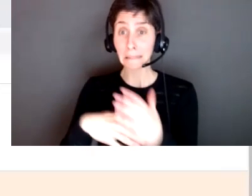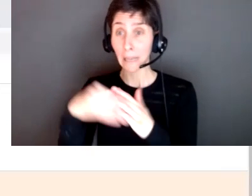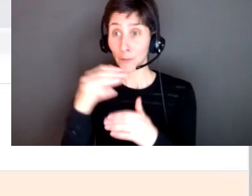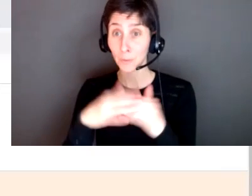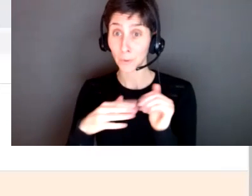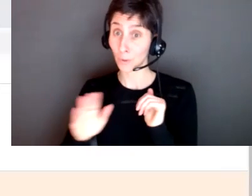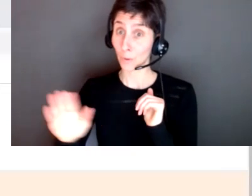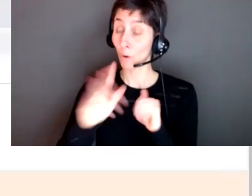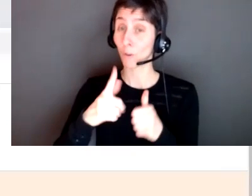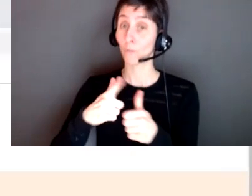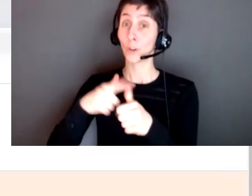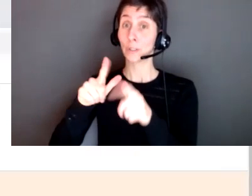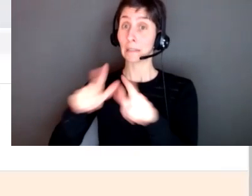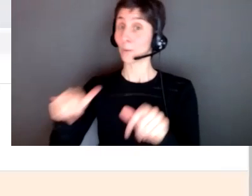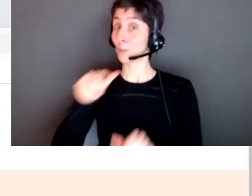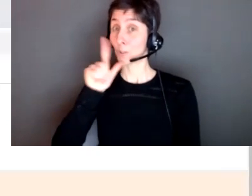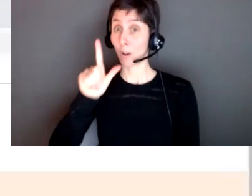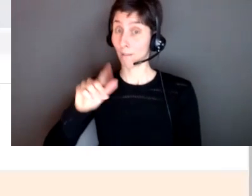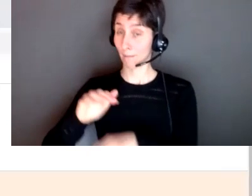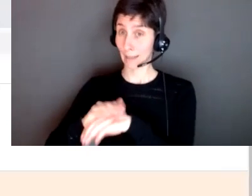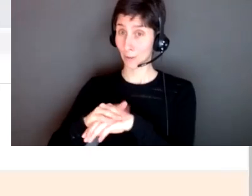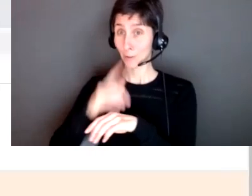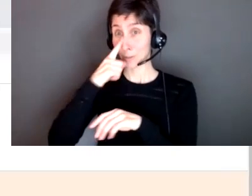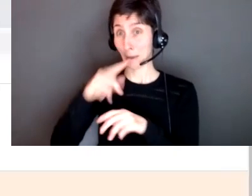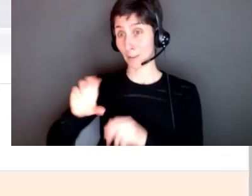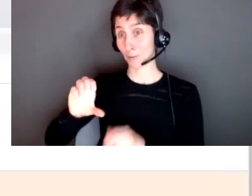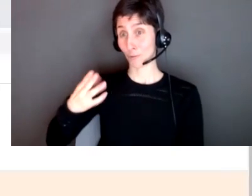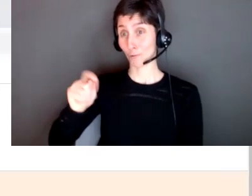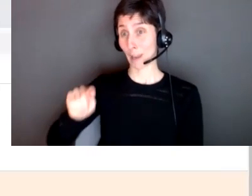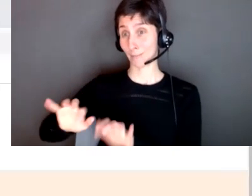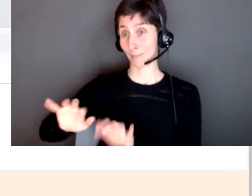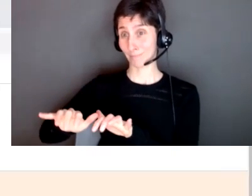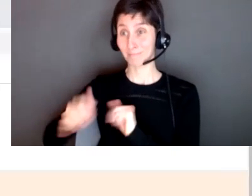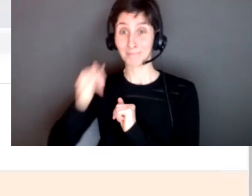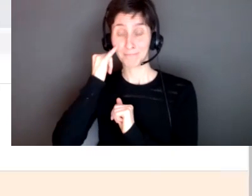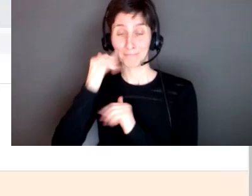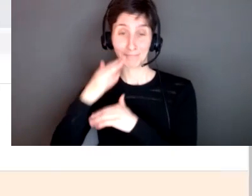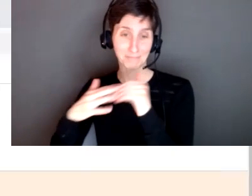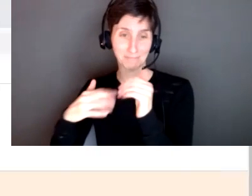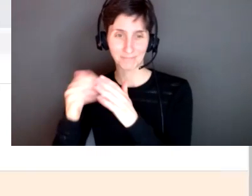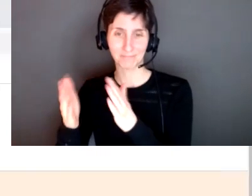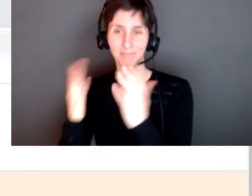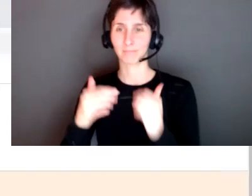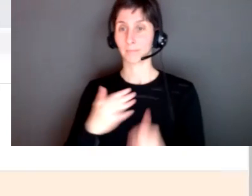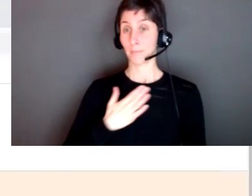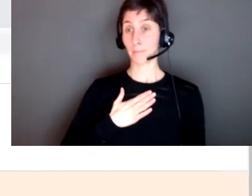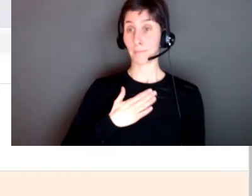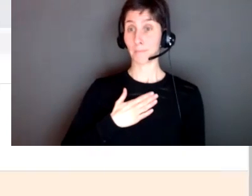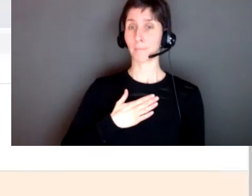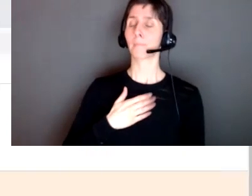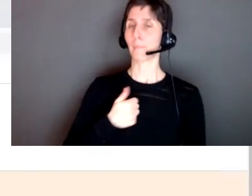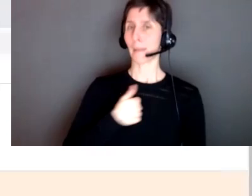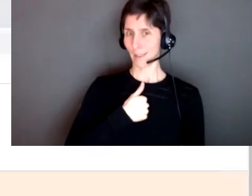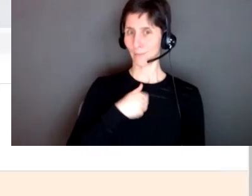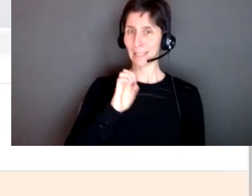sharing what your your first language is that will be really nice again i'm going to be talking mostly about my experience because i am an ell myself